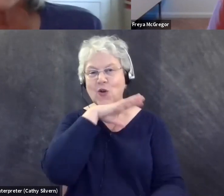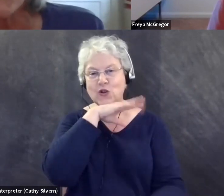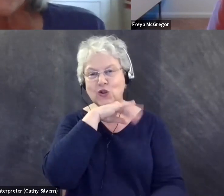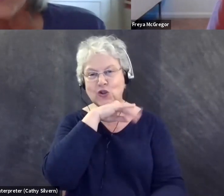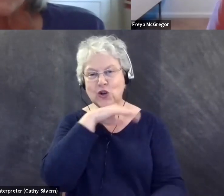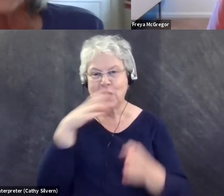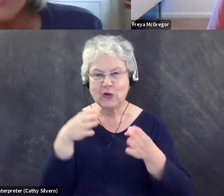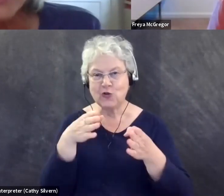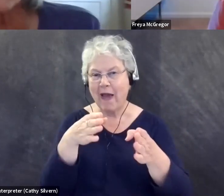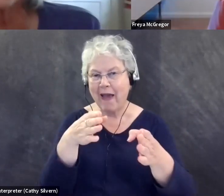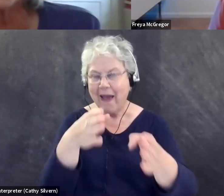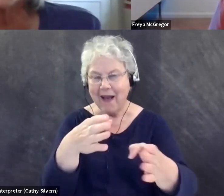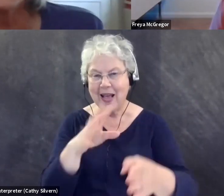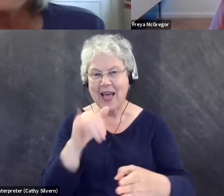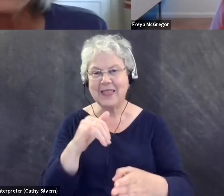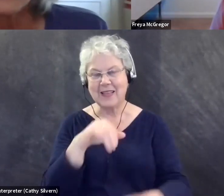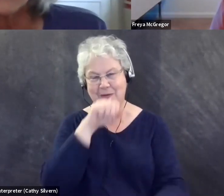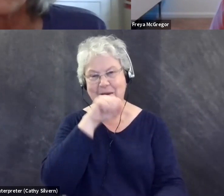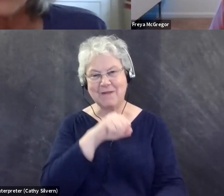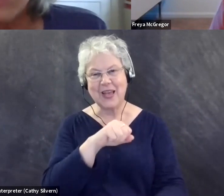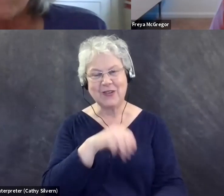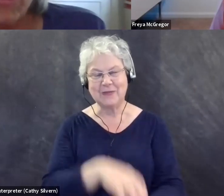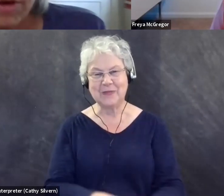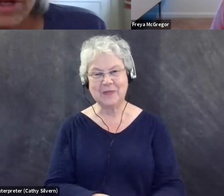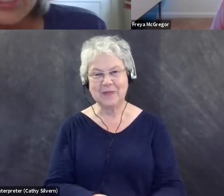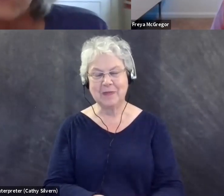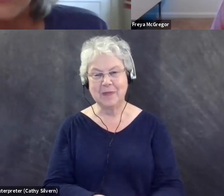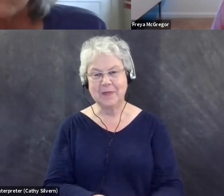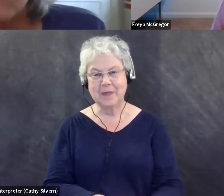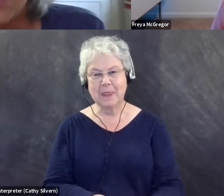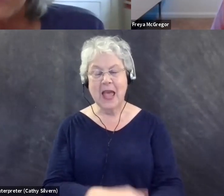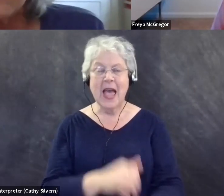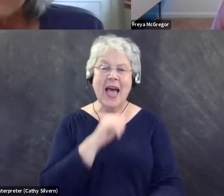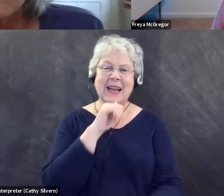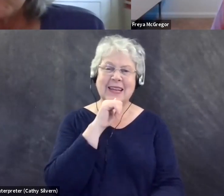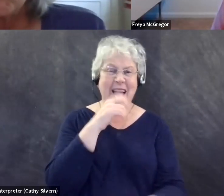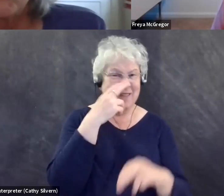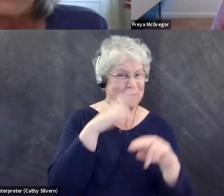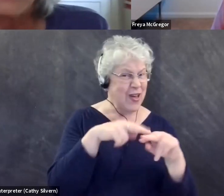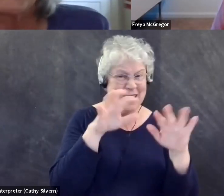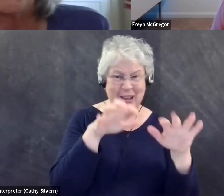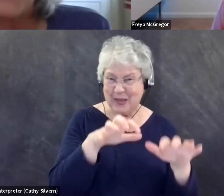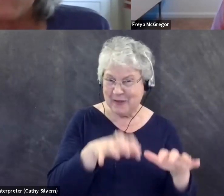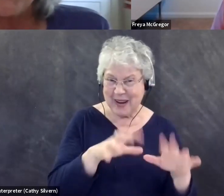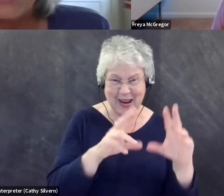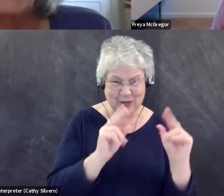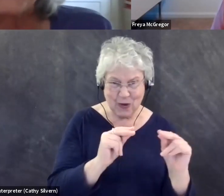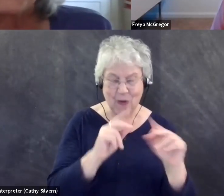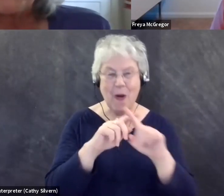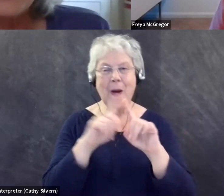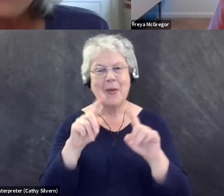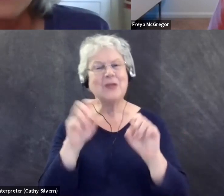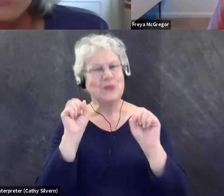Those are really my favorite, natural dirt. Um, they're not as fun in the rain, but, um, they are